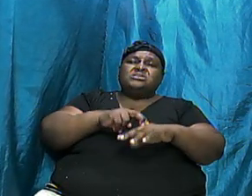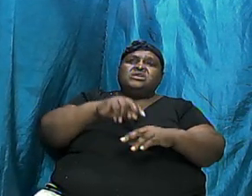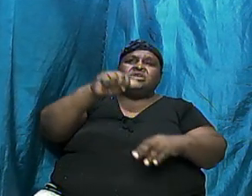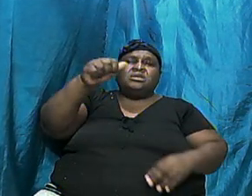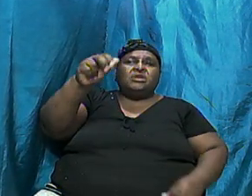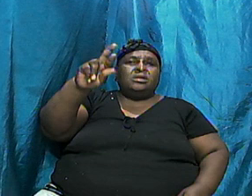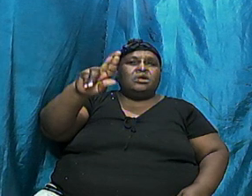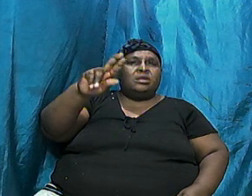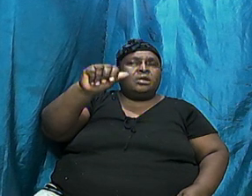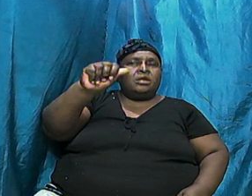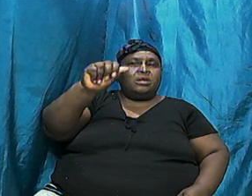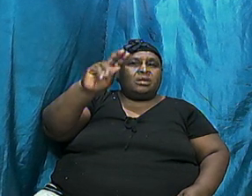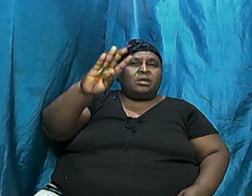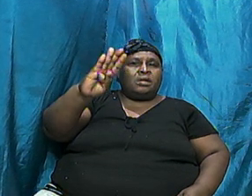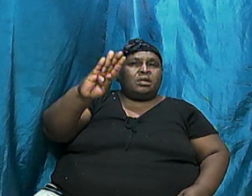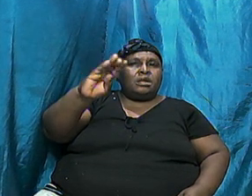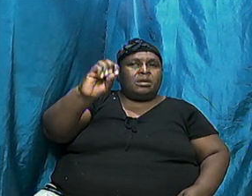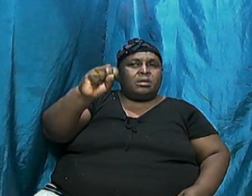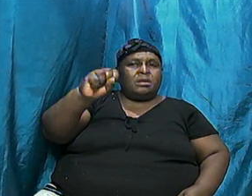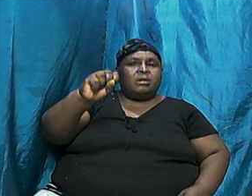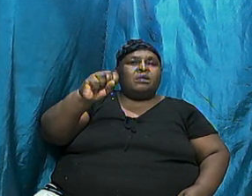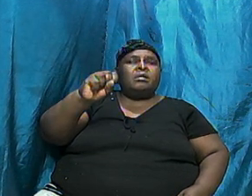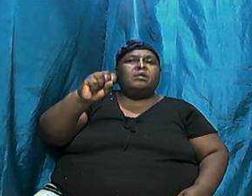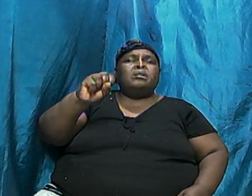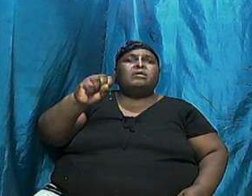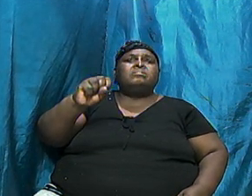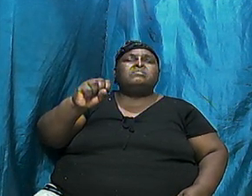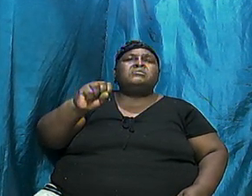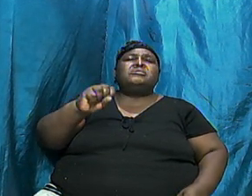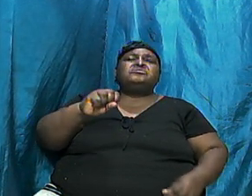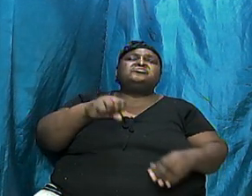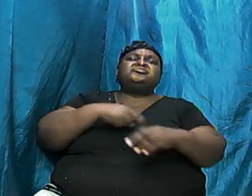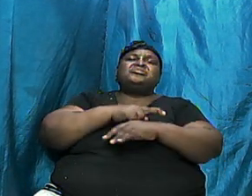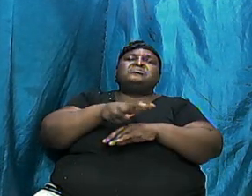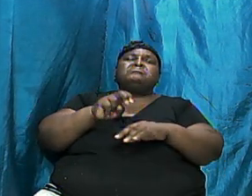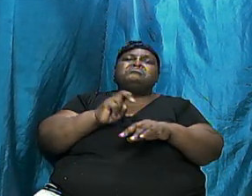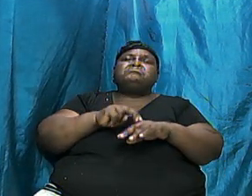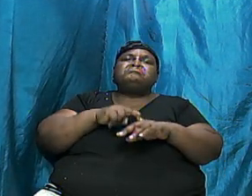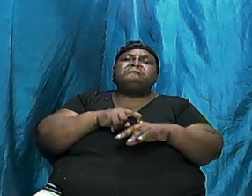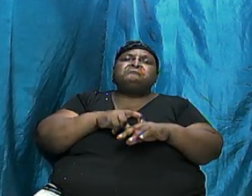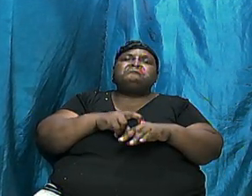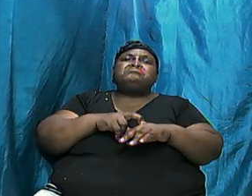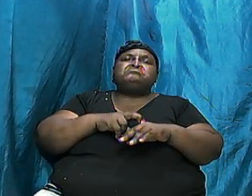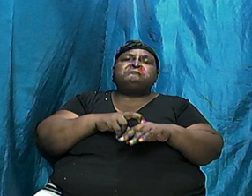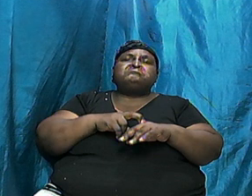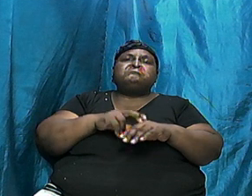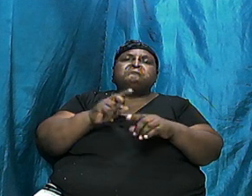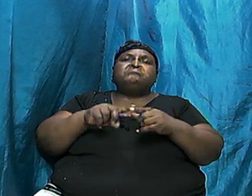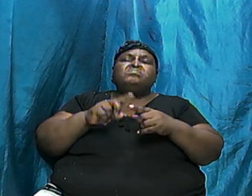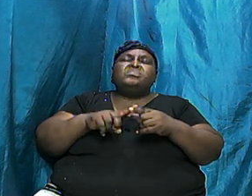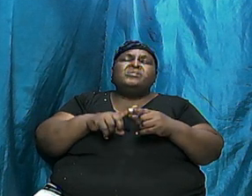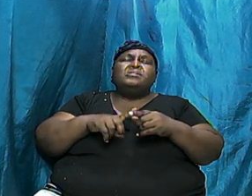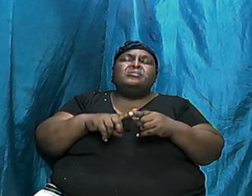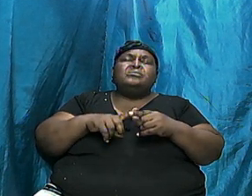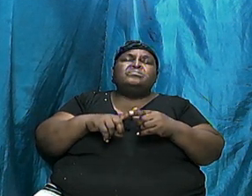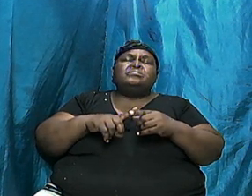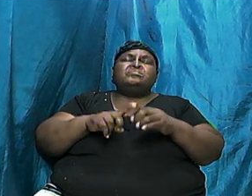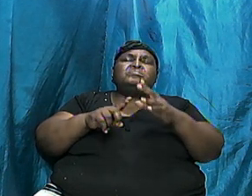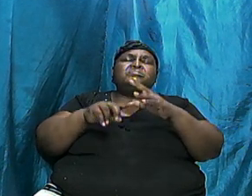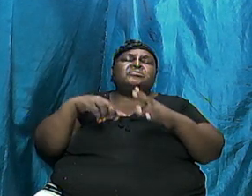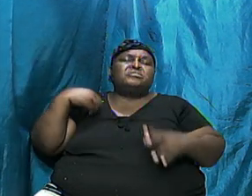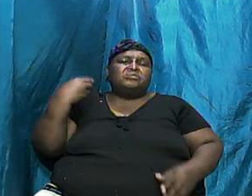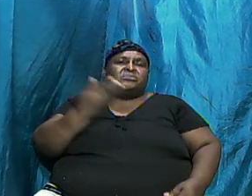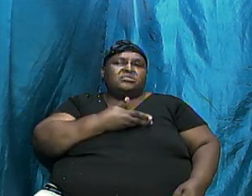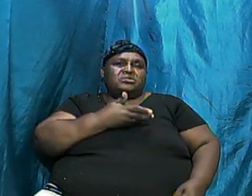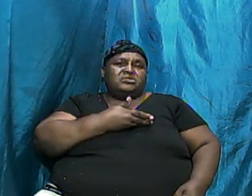Arab nations Now most folks don't recall But it would appear to us today That the